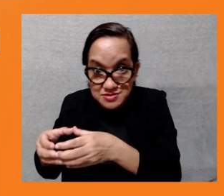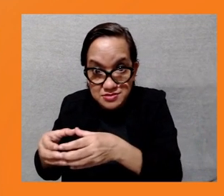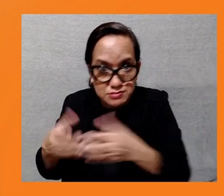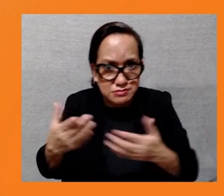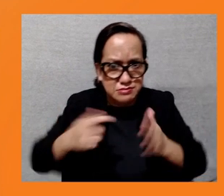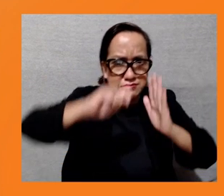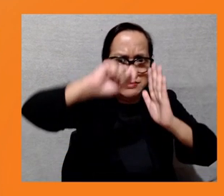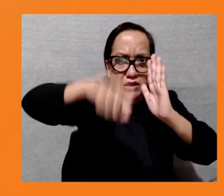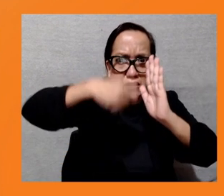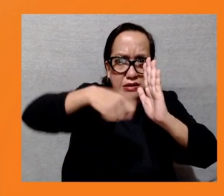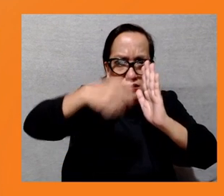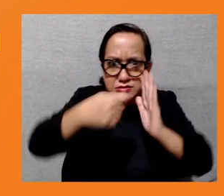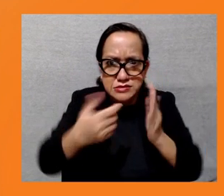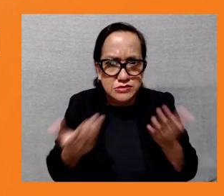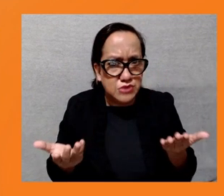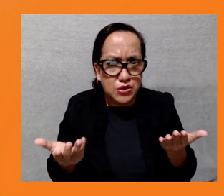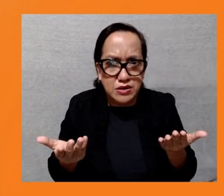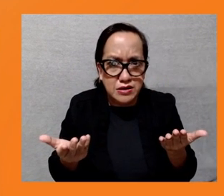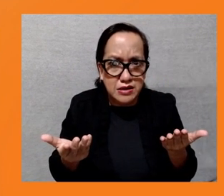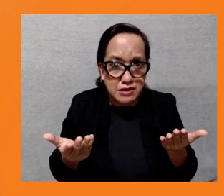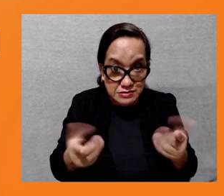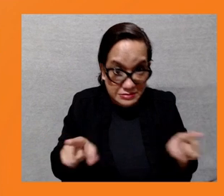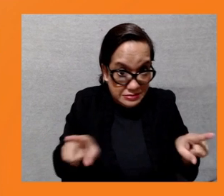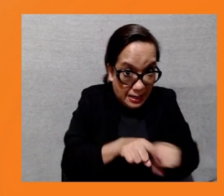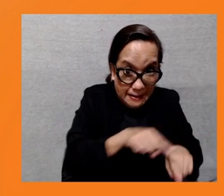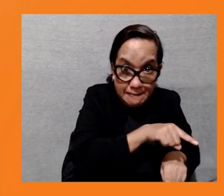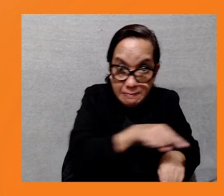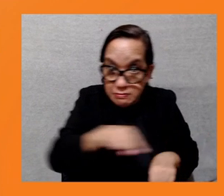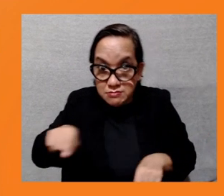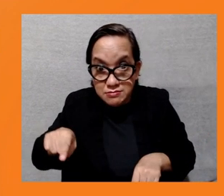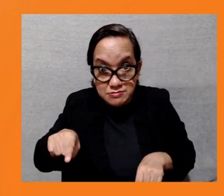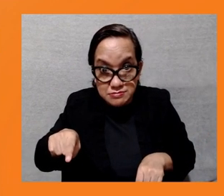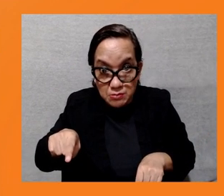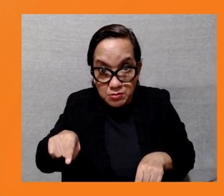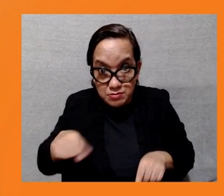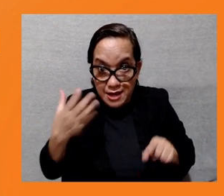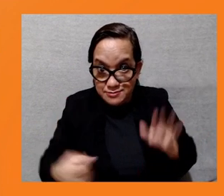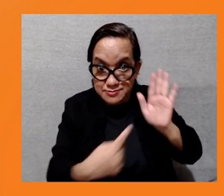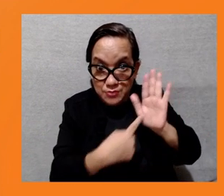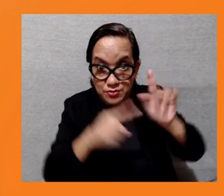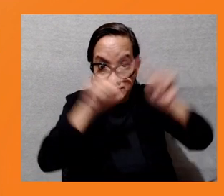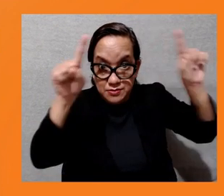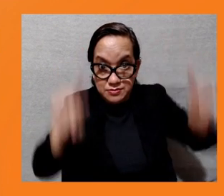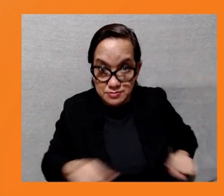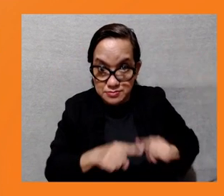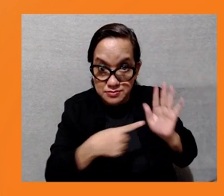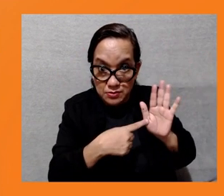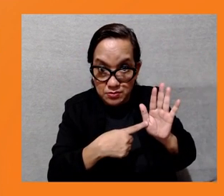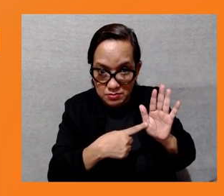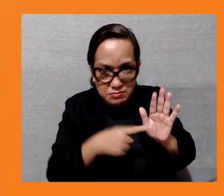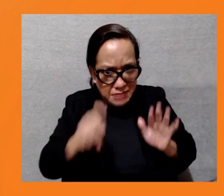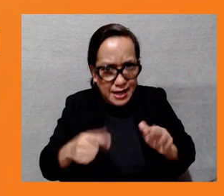that these standards are really worth the paper that they are on? How will you monitor project implementation so that those